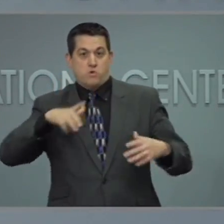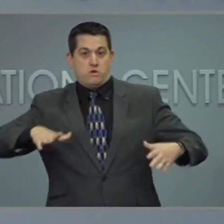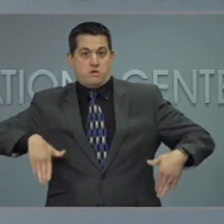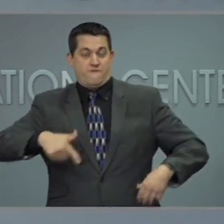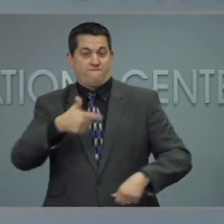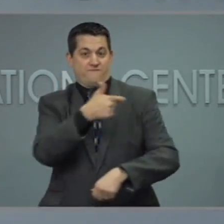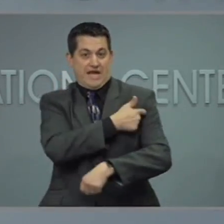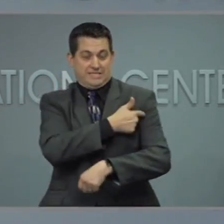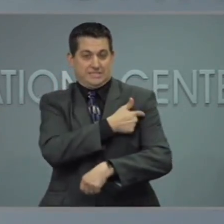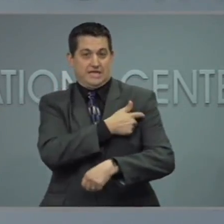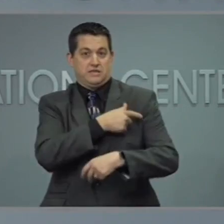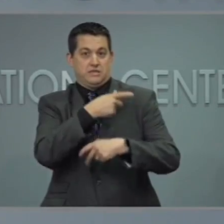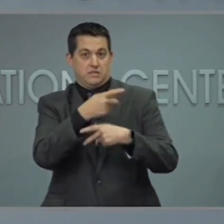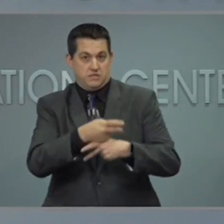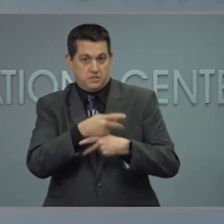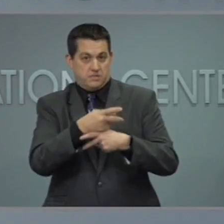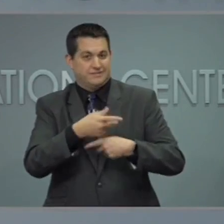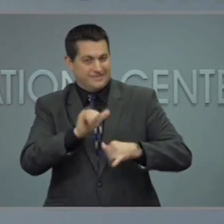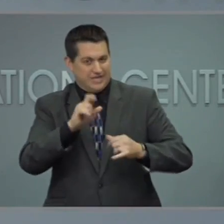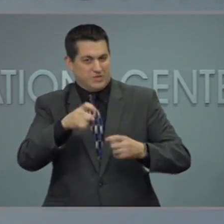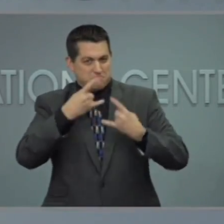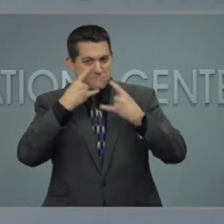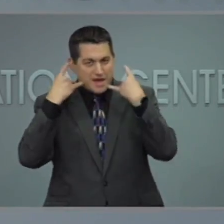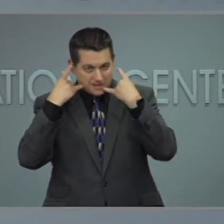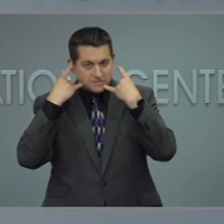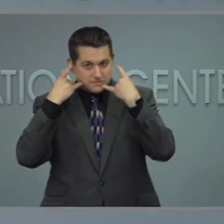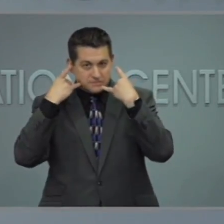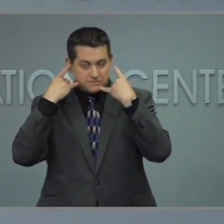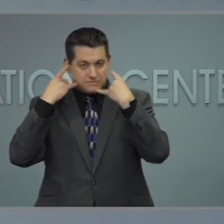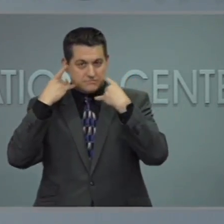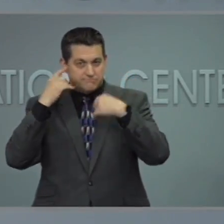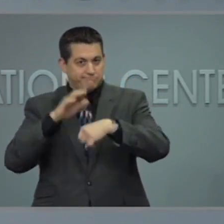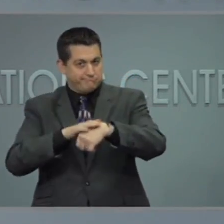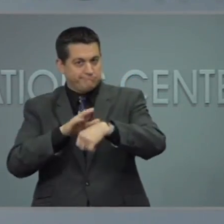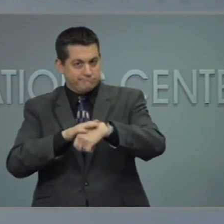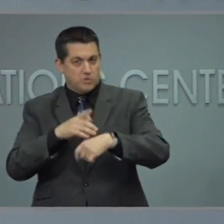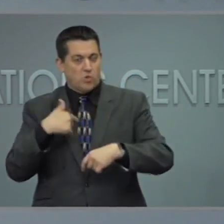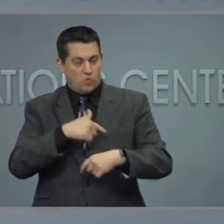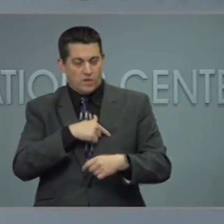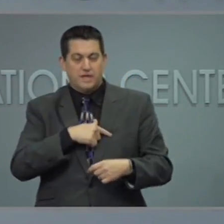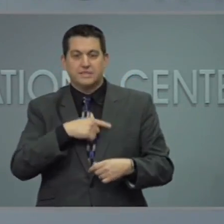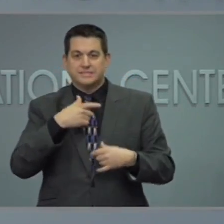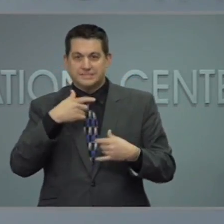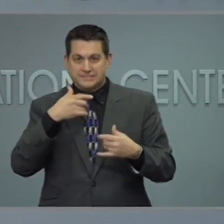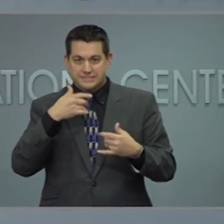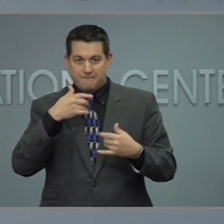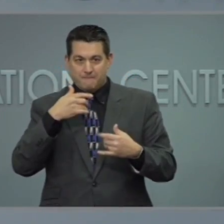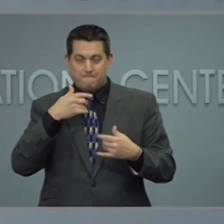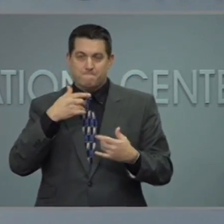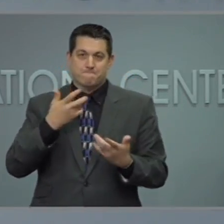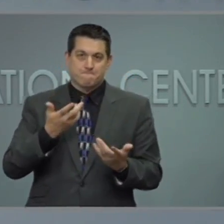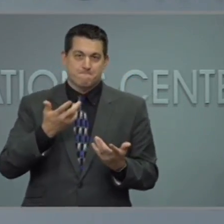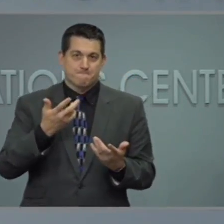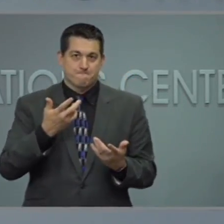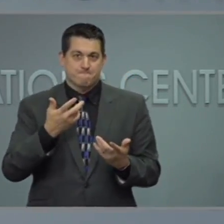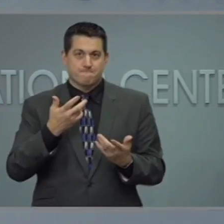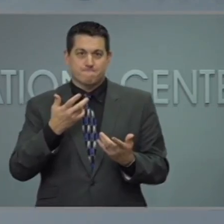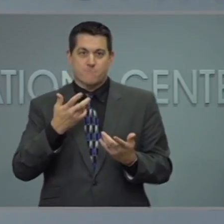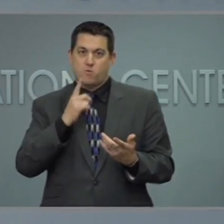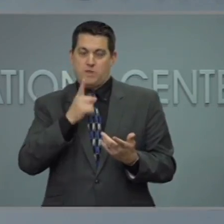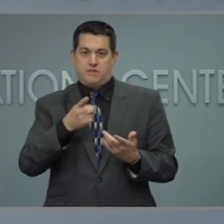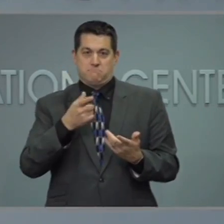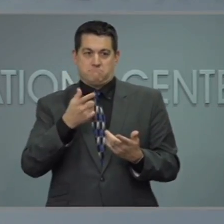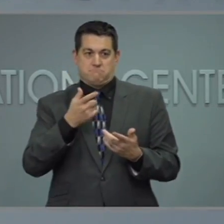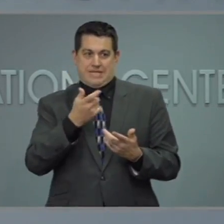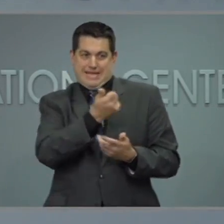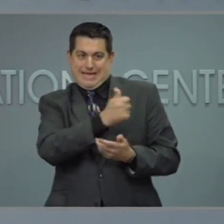is to wear your mask. We continue to believe that any person is entitled to